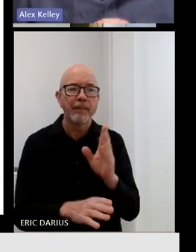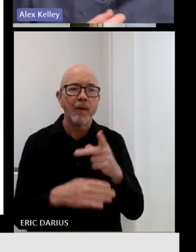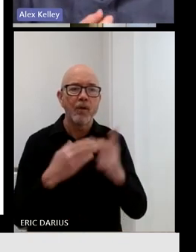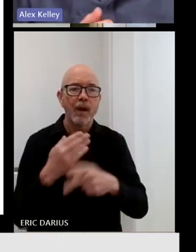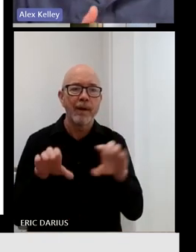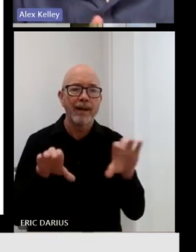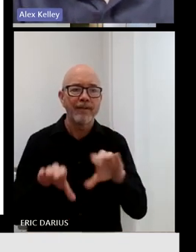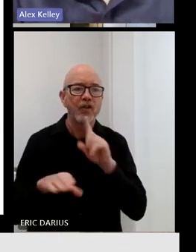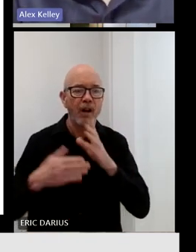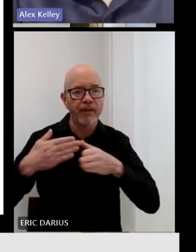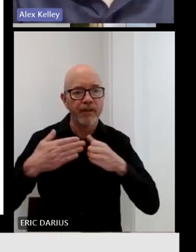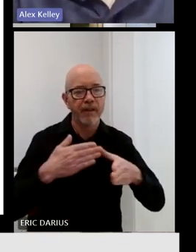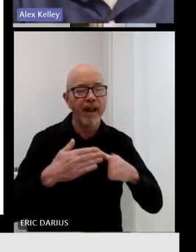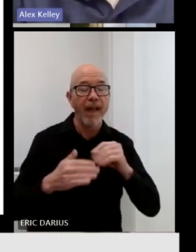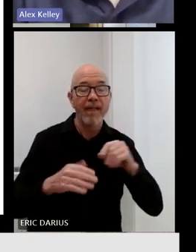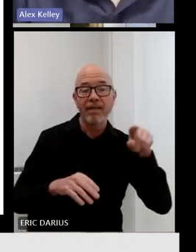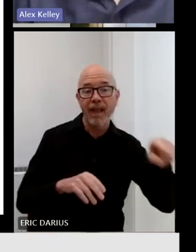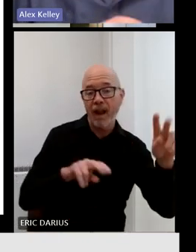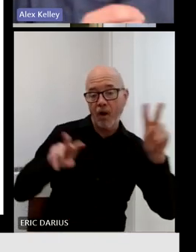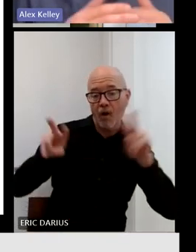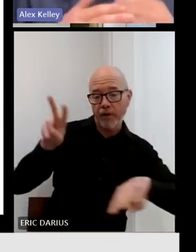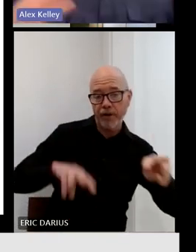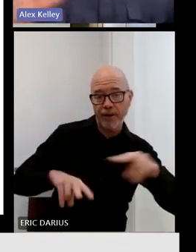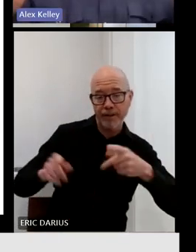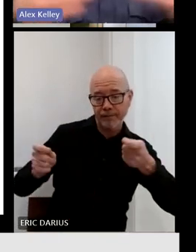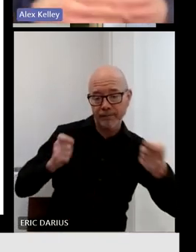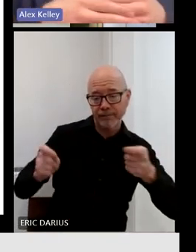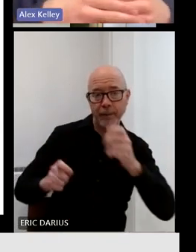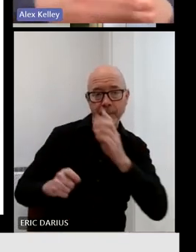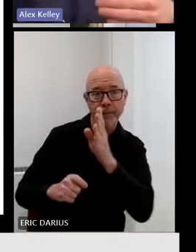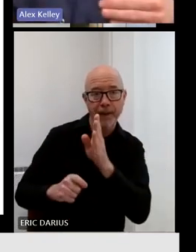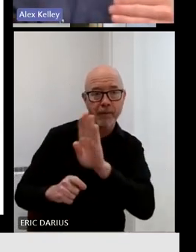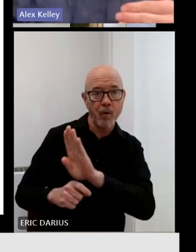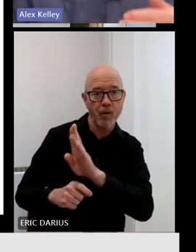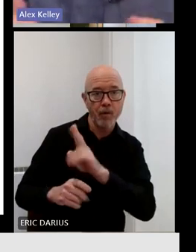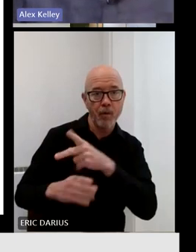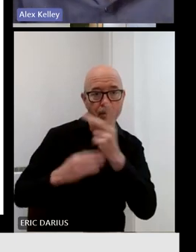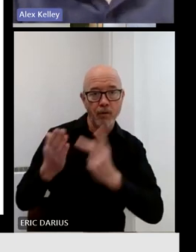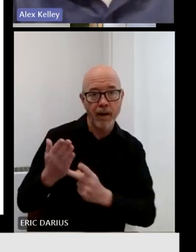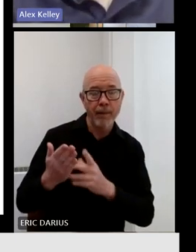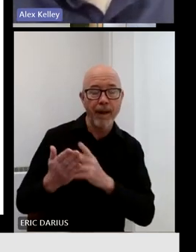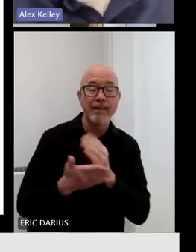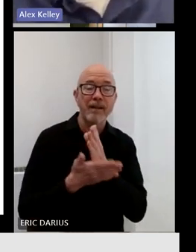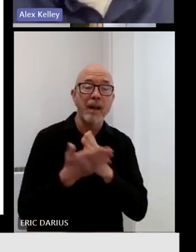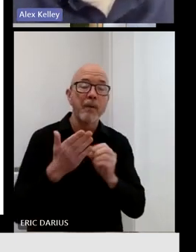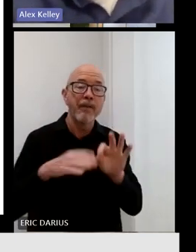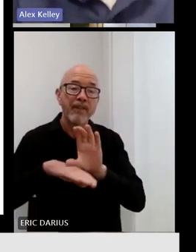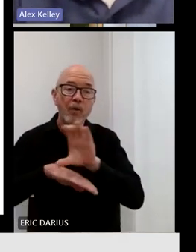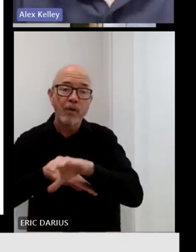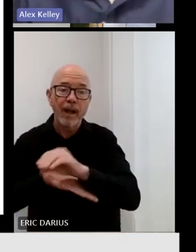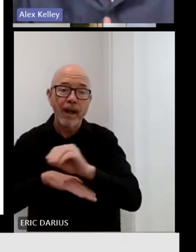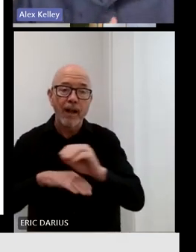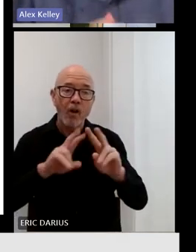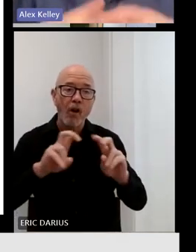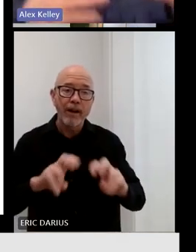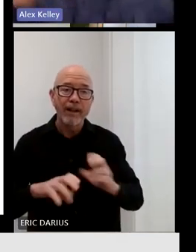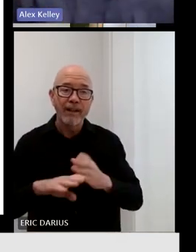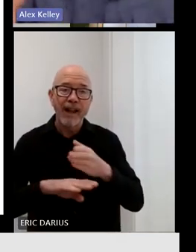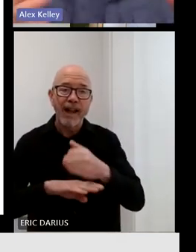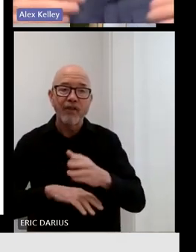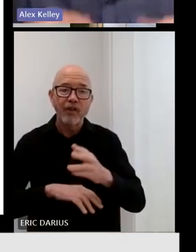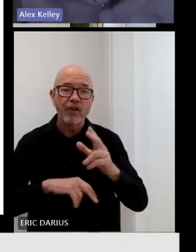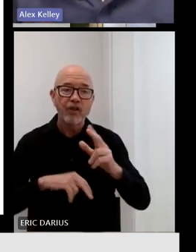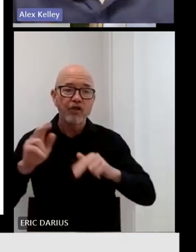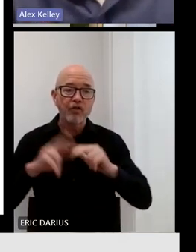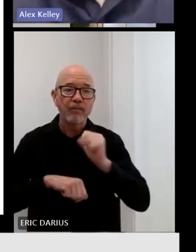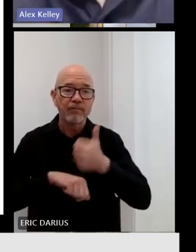again, they're overseeing the BEAD program in the state, especially some of the enforcement and auditing that needs to happen after construction is over to make